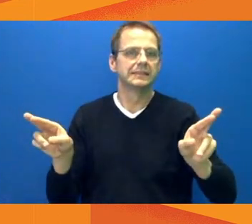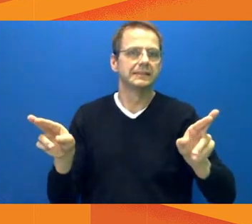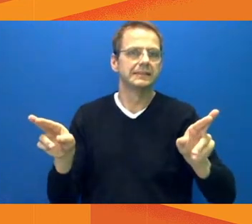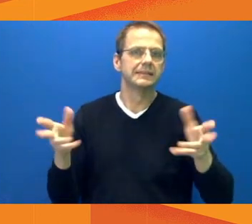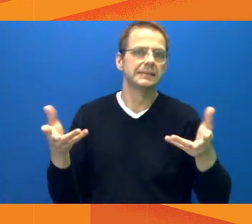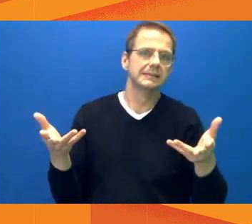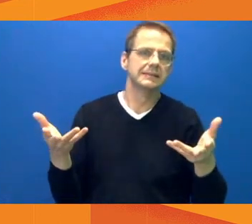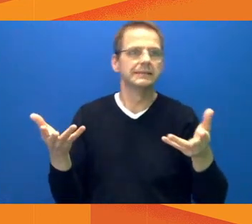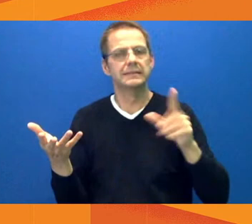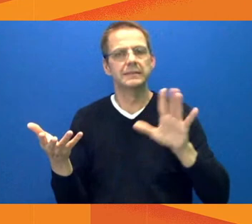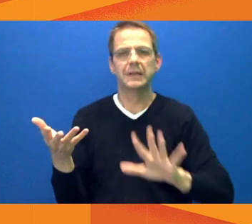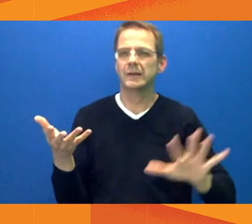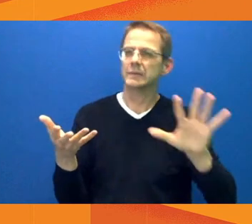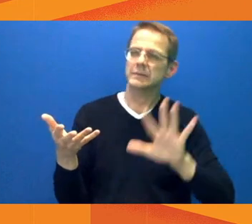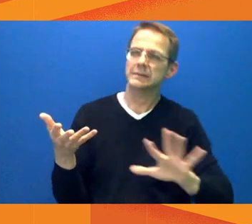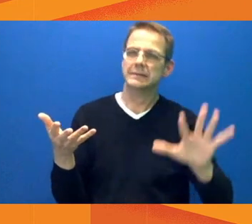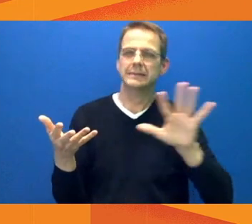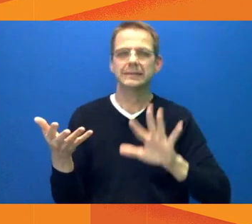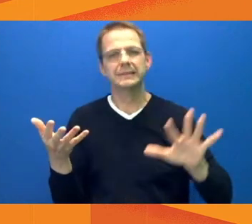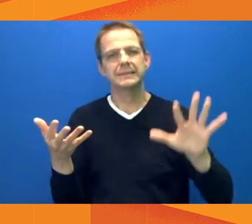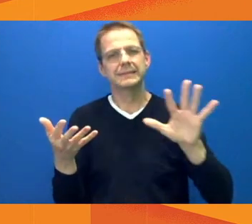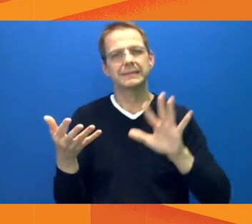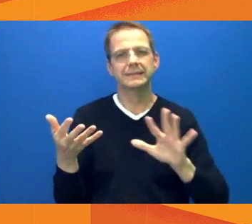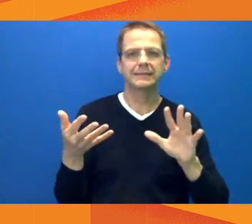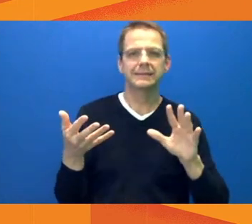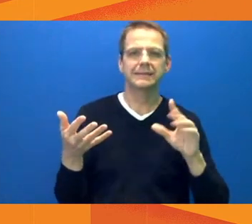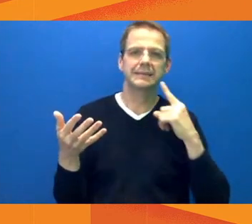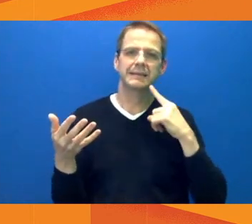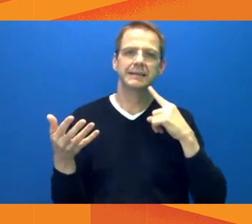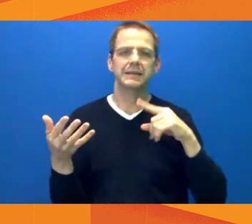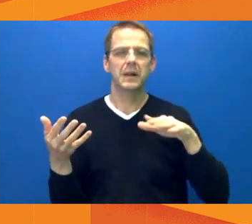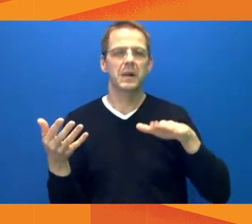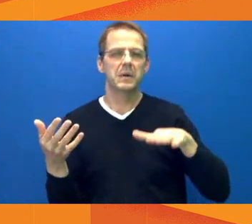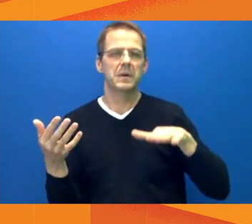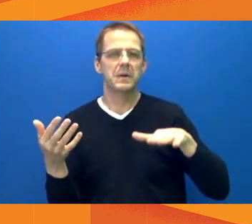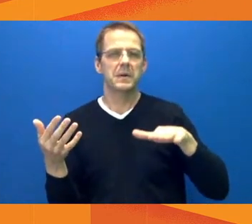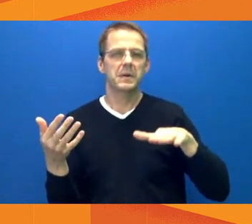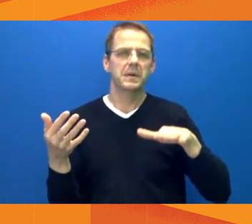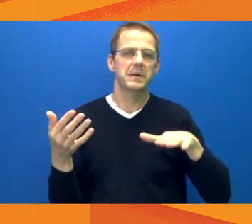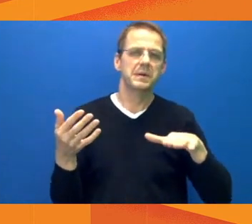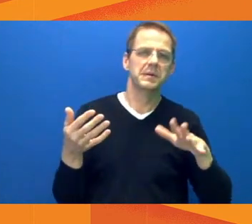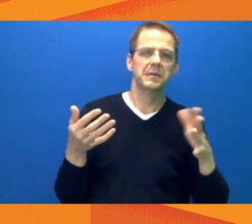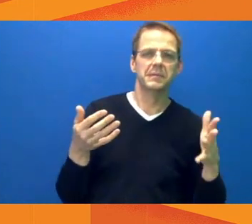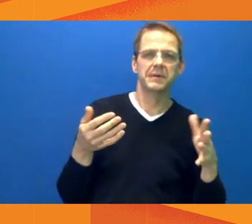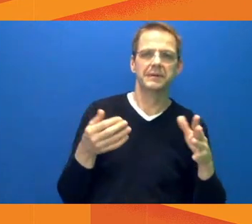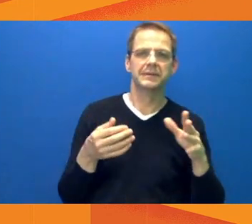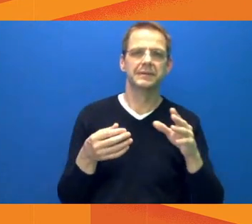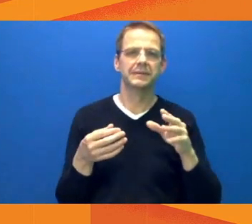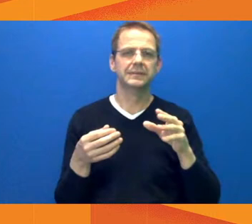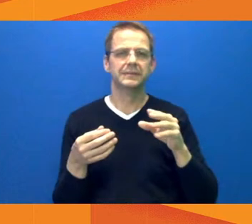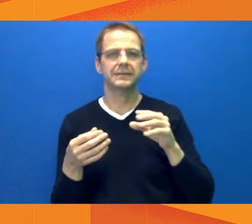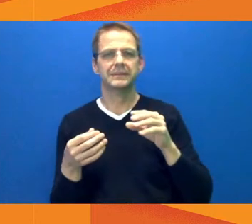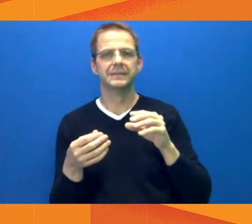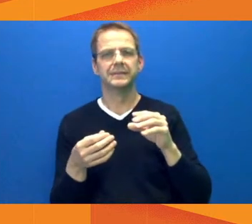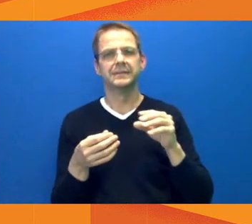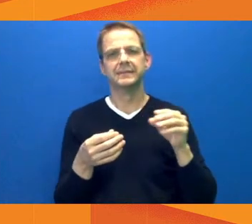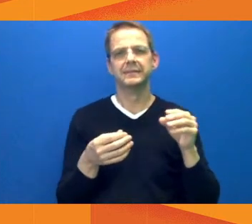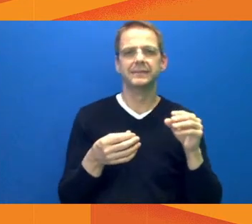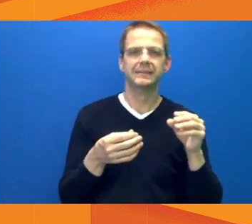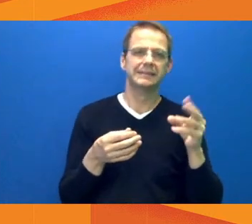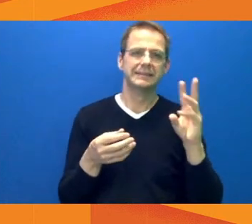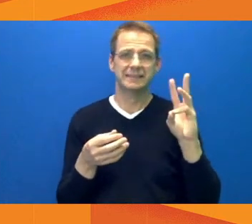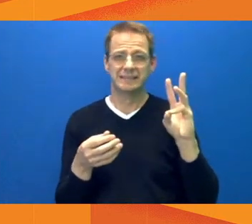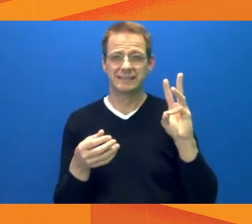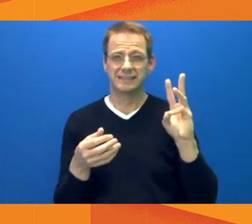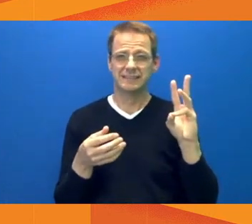always understood. out of a $10 million effort to save lives over the winter and try to route